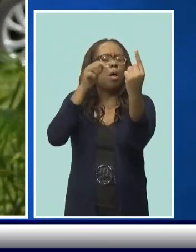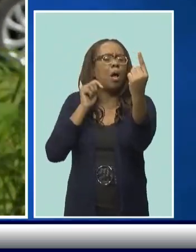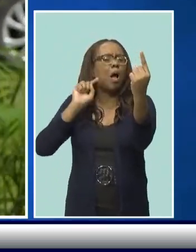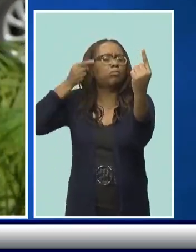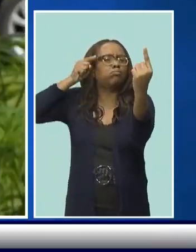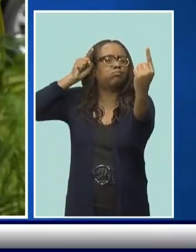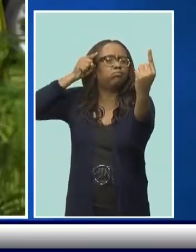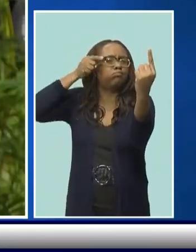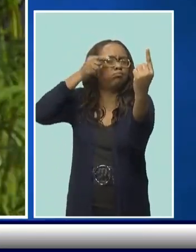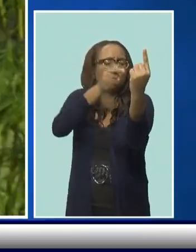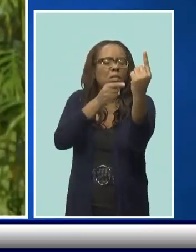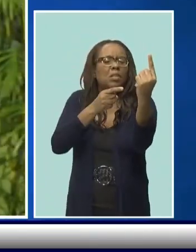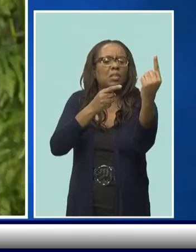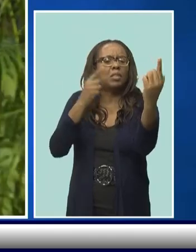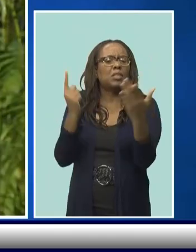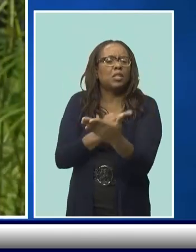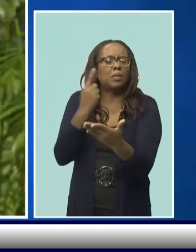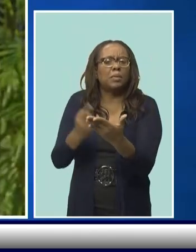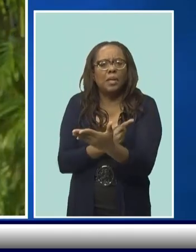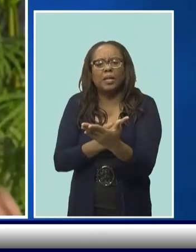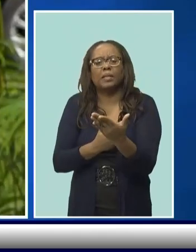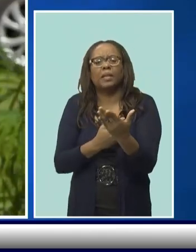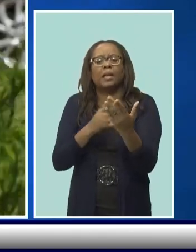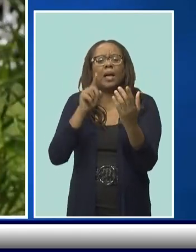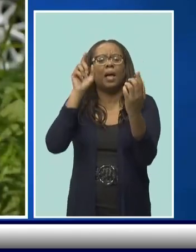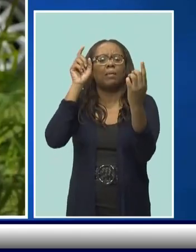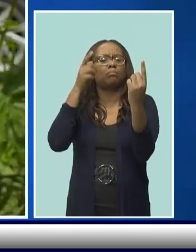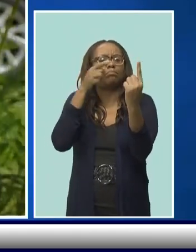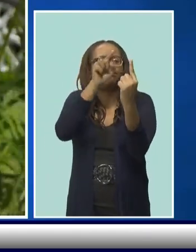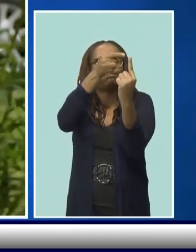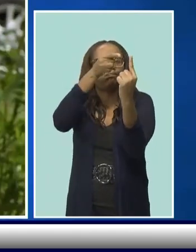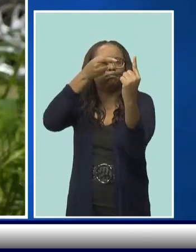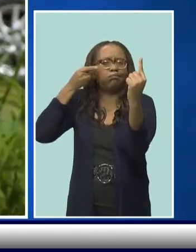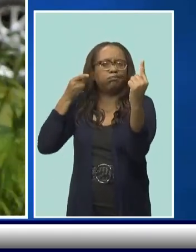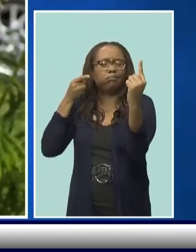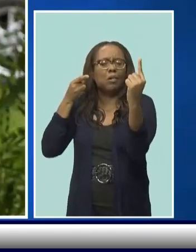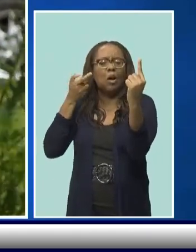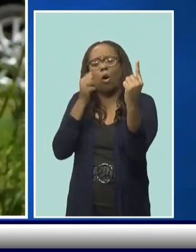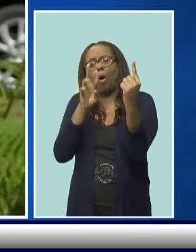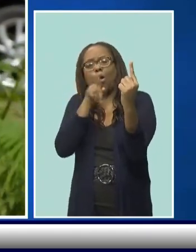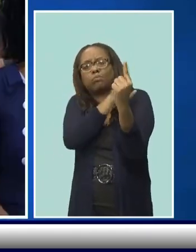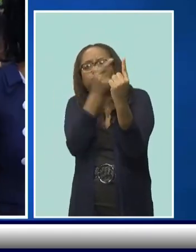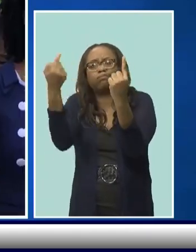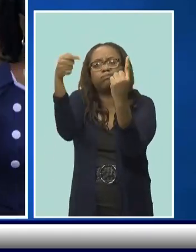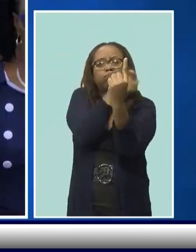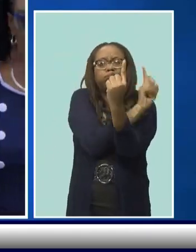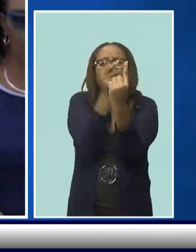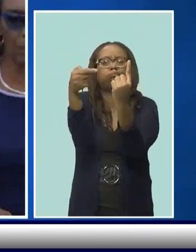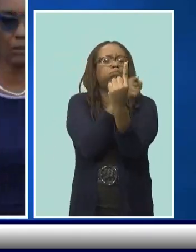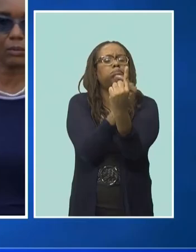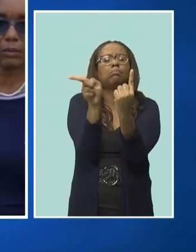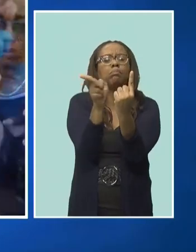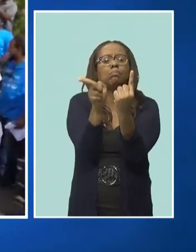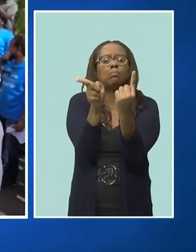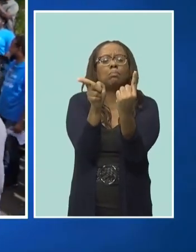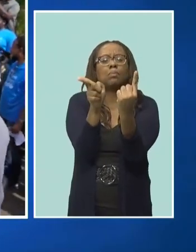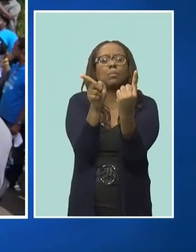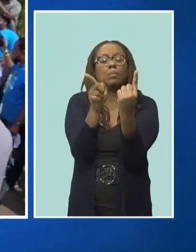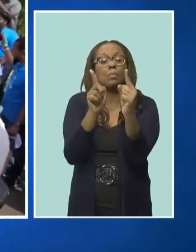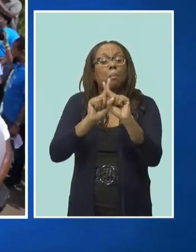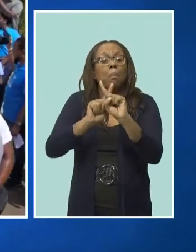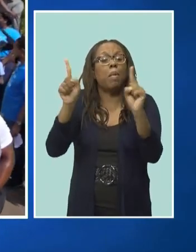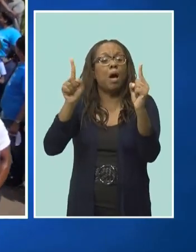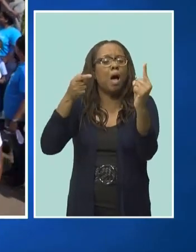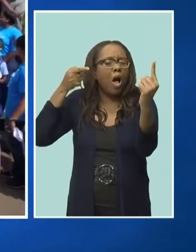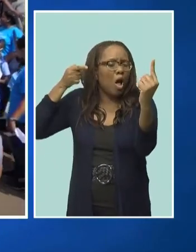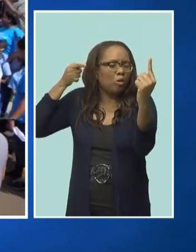cause you to have to fall off or cause you to slow down or cause you even to stop. But don't ever lose sight of your